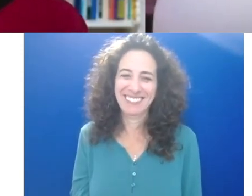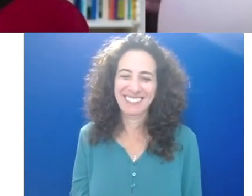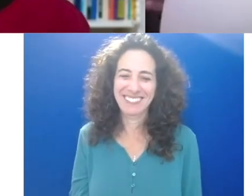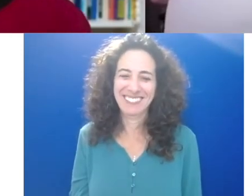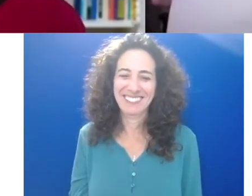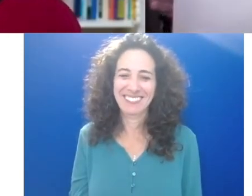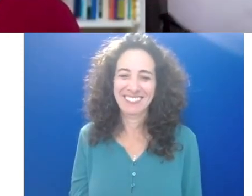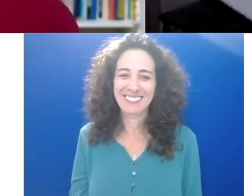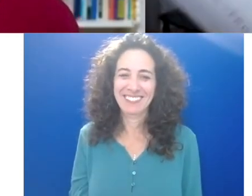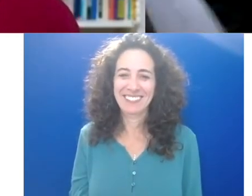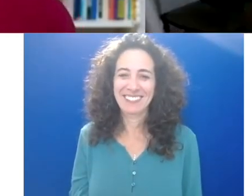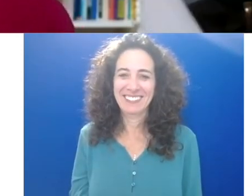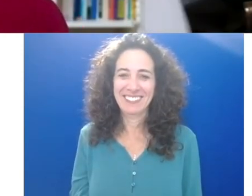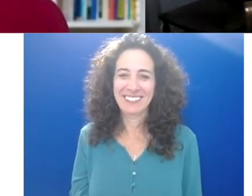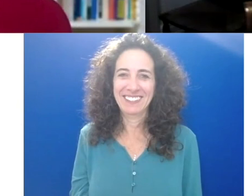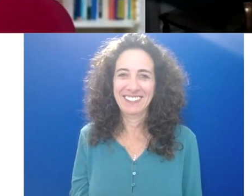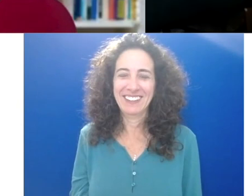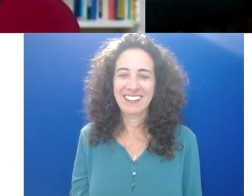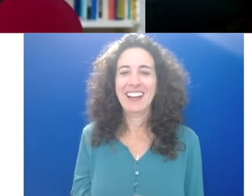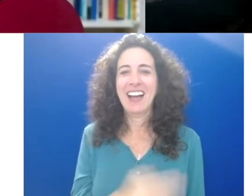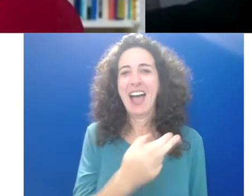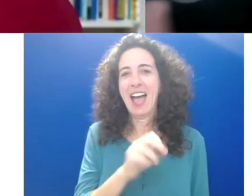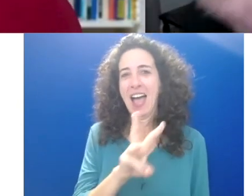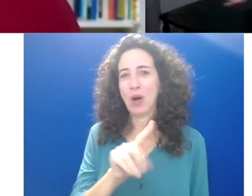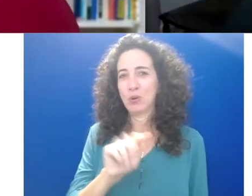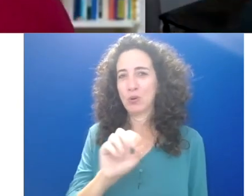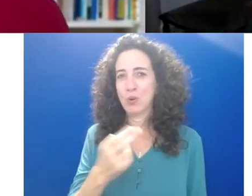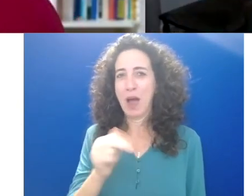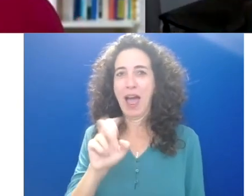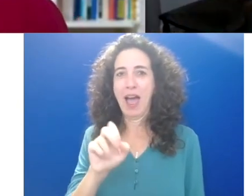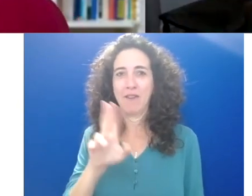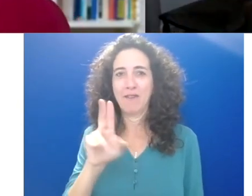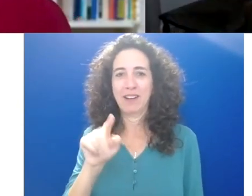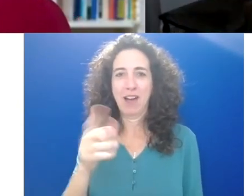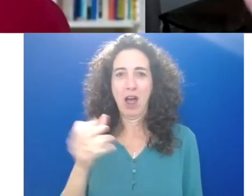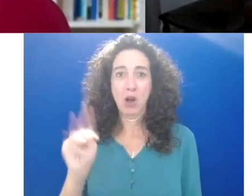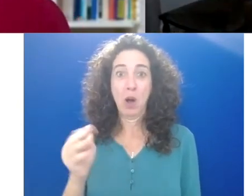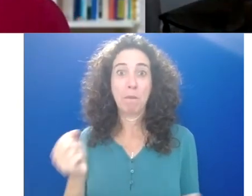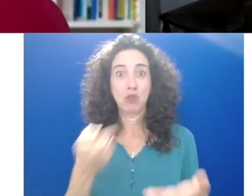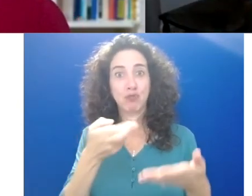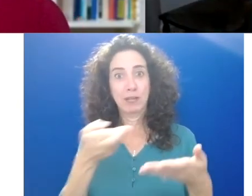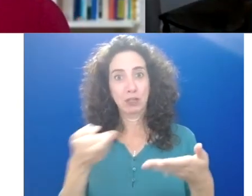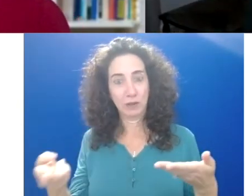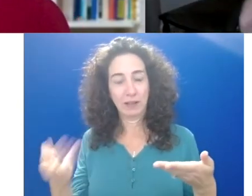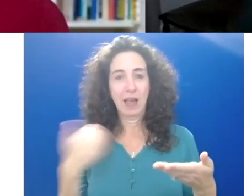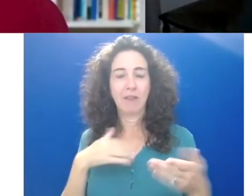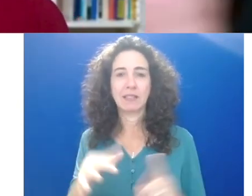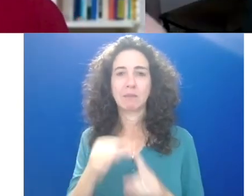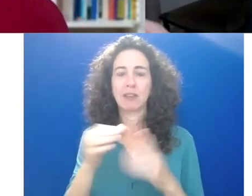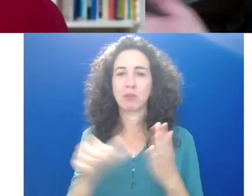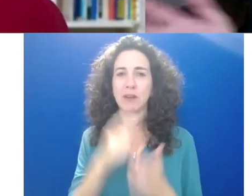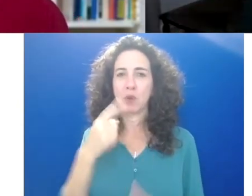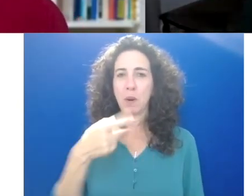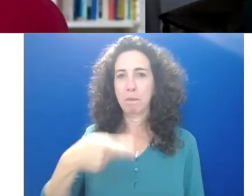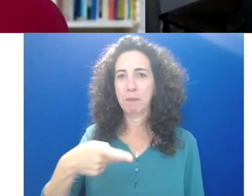good. But howtohavefun.com has a lot of resources, as I'm putting together a special sign-up page just for PRH, where if you sign up,